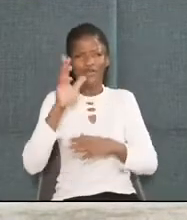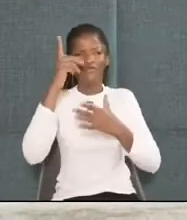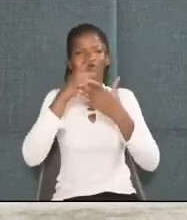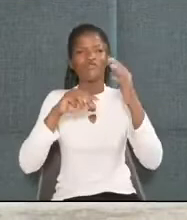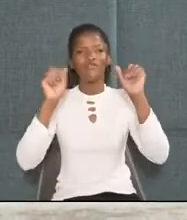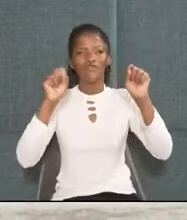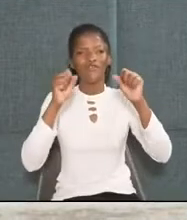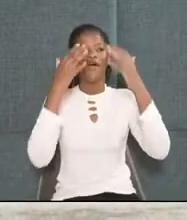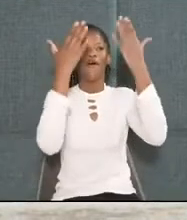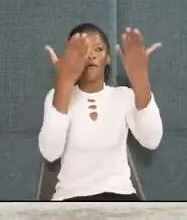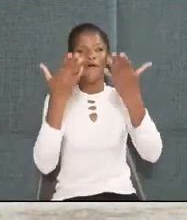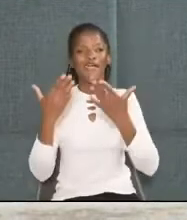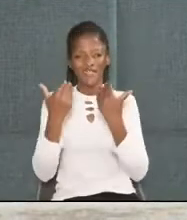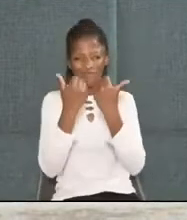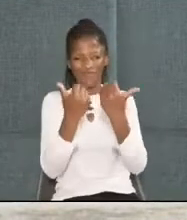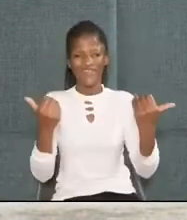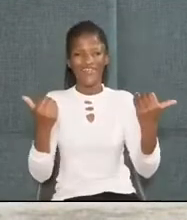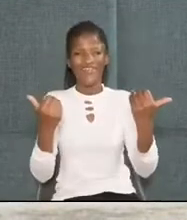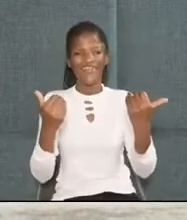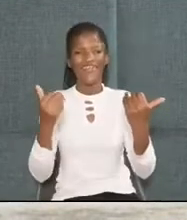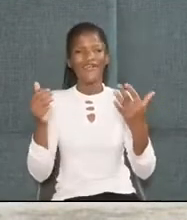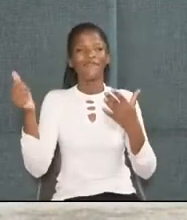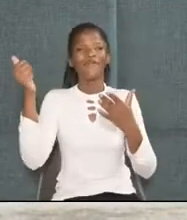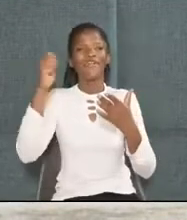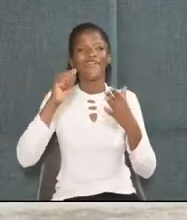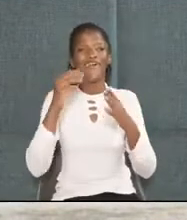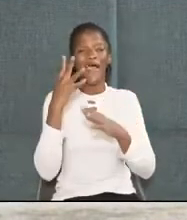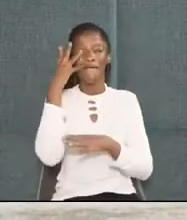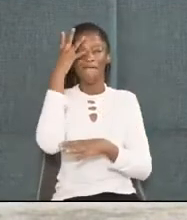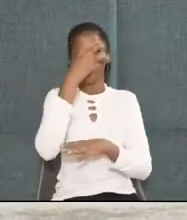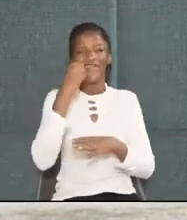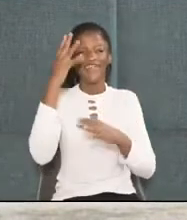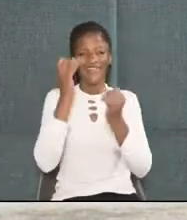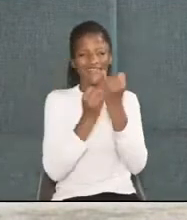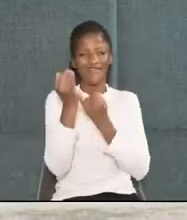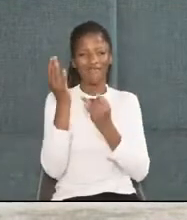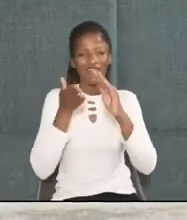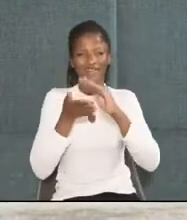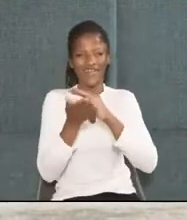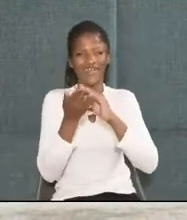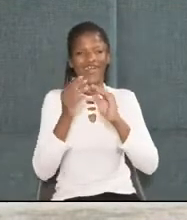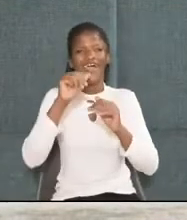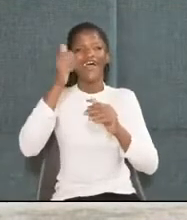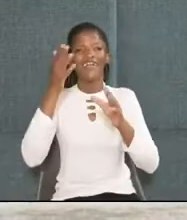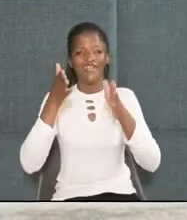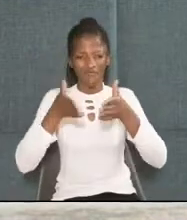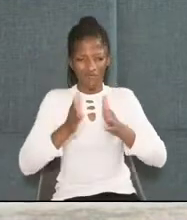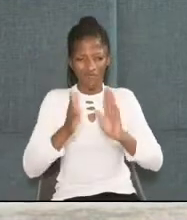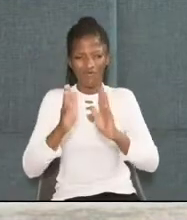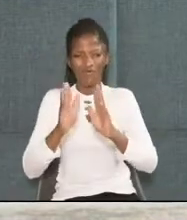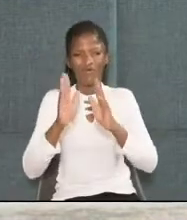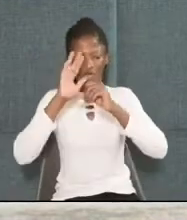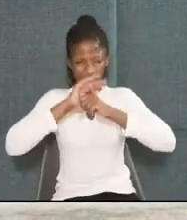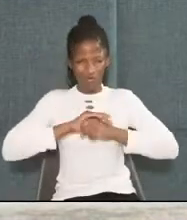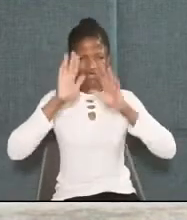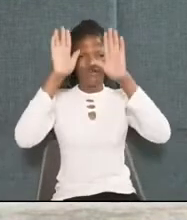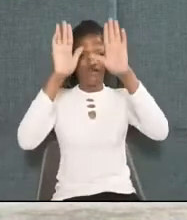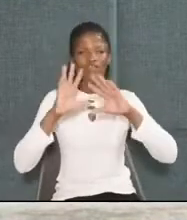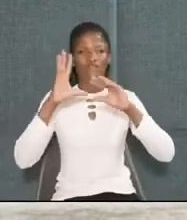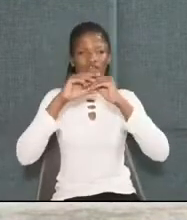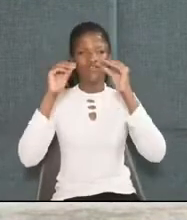Welcome, dear children, to another bright Sabbath morning. Another opportunity to worship our wonderful Creator.